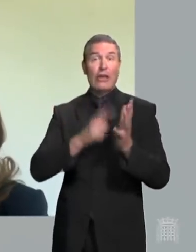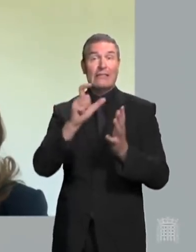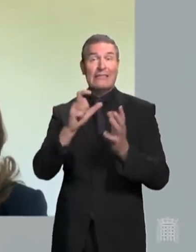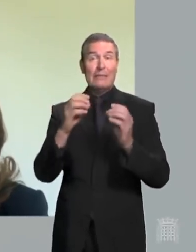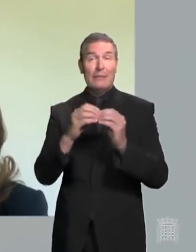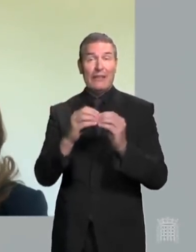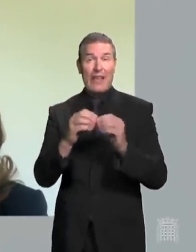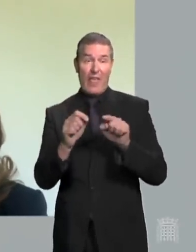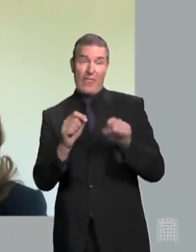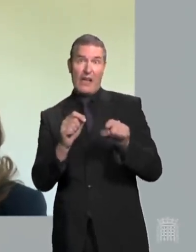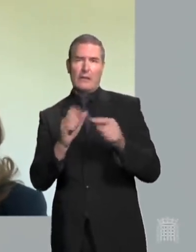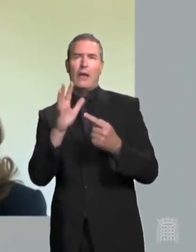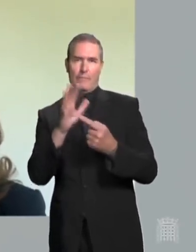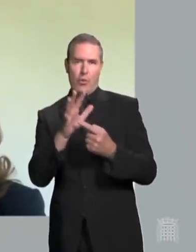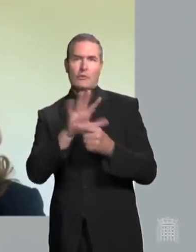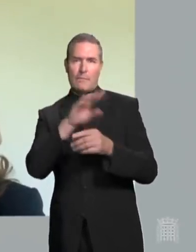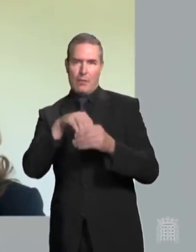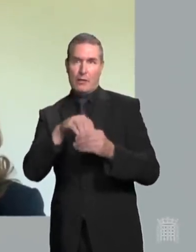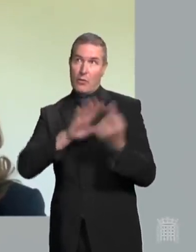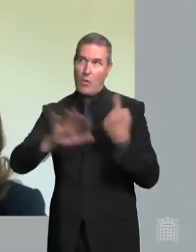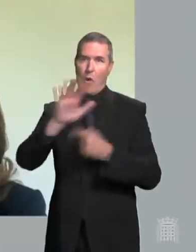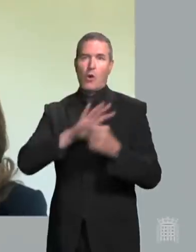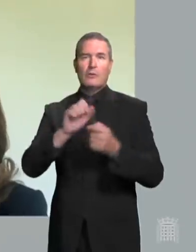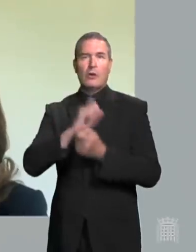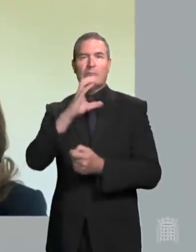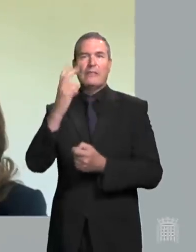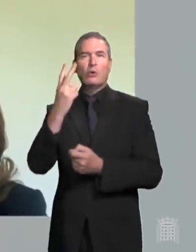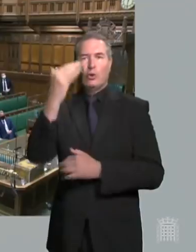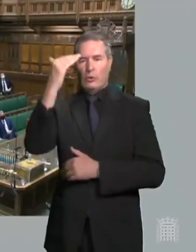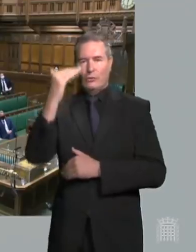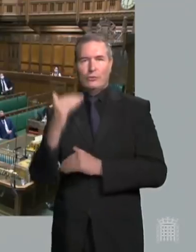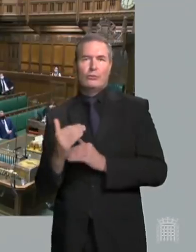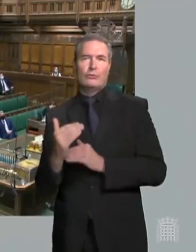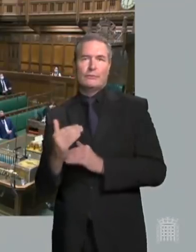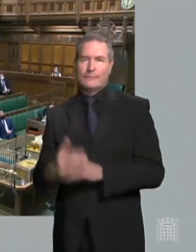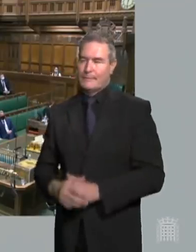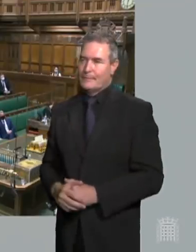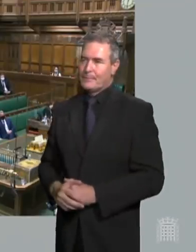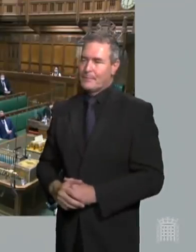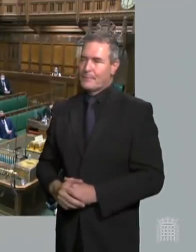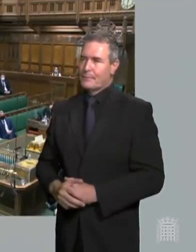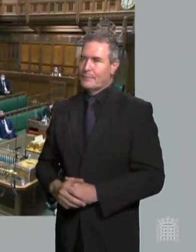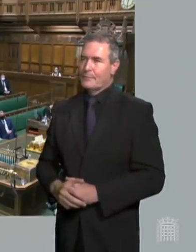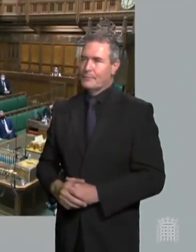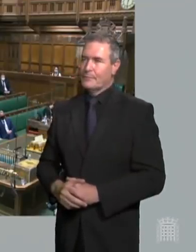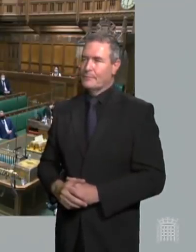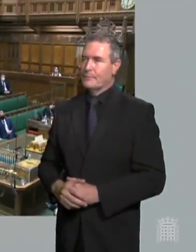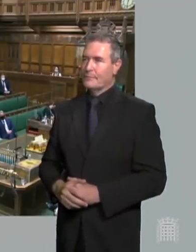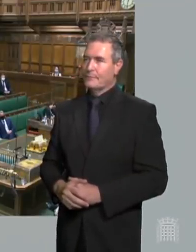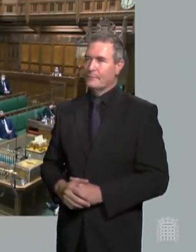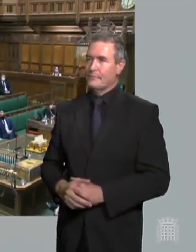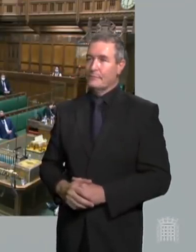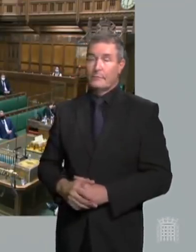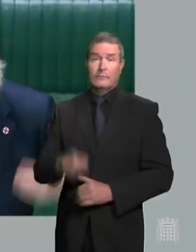have an important role to play in our country's decarbonisation plans Mr Minister my honourable friend is